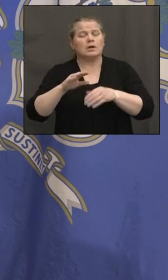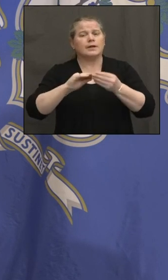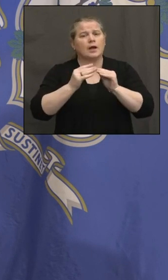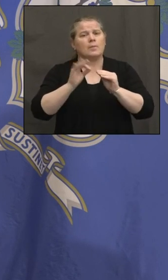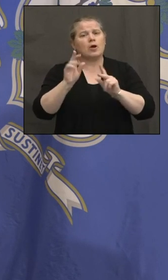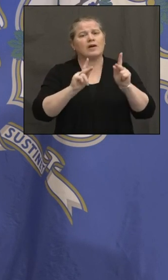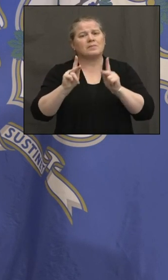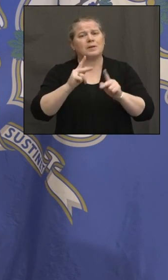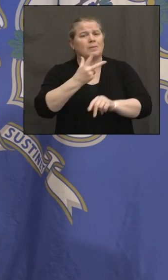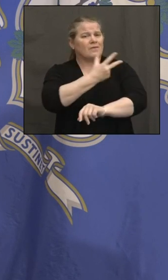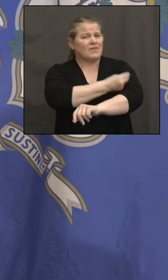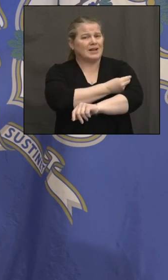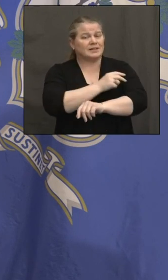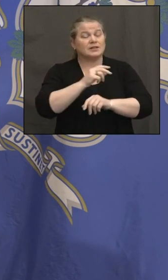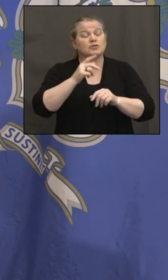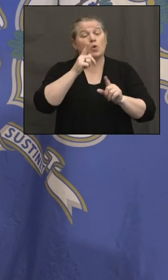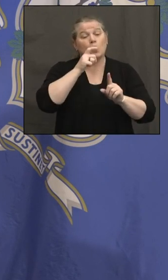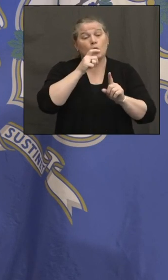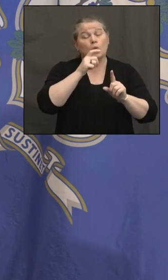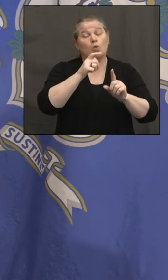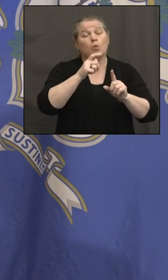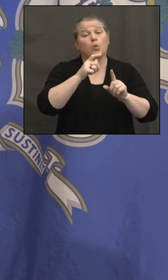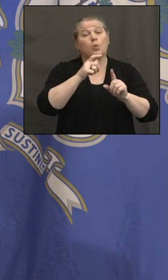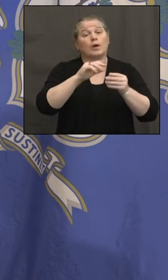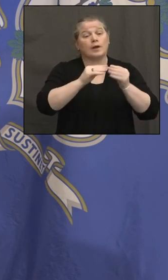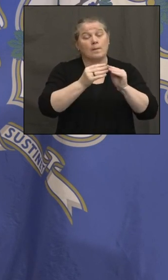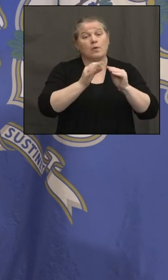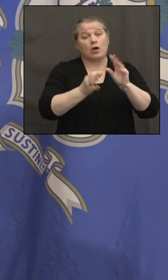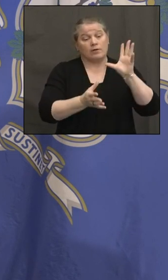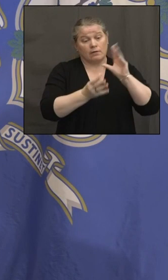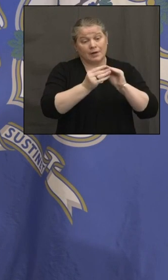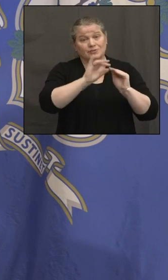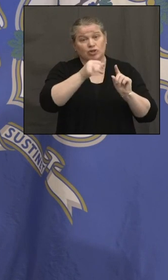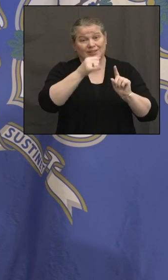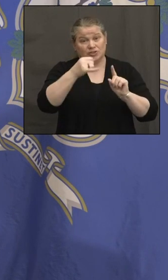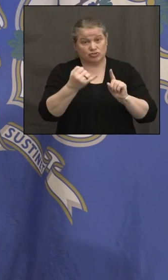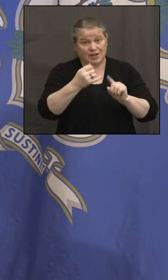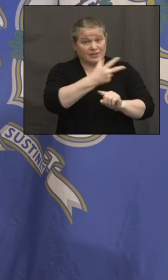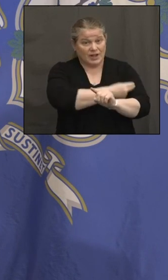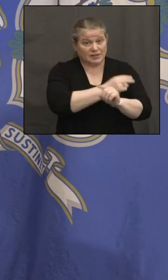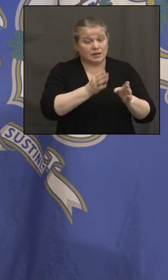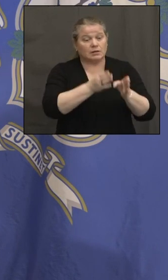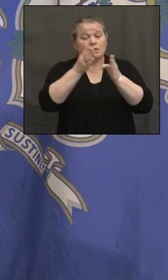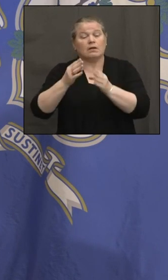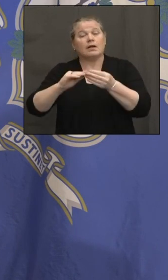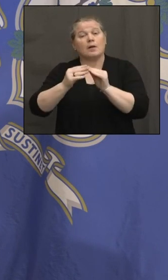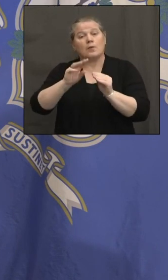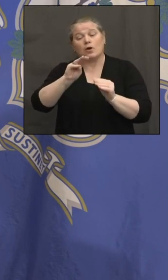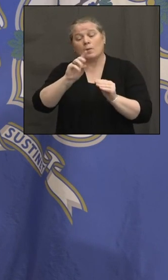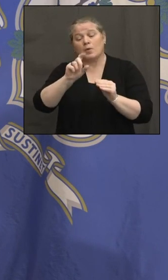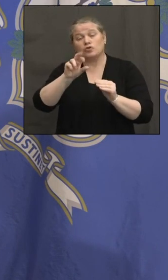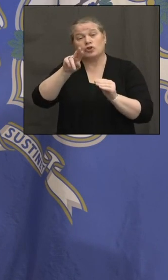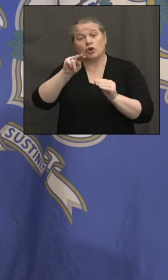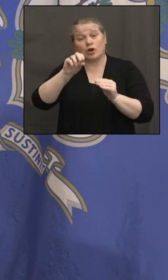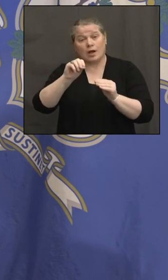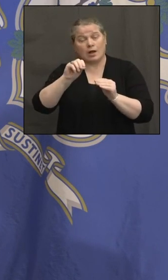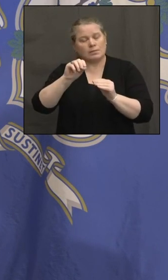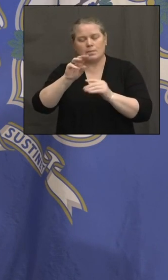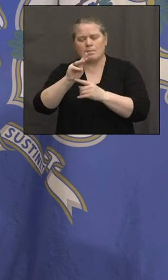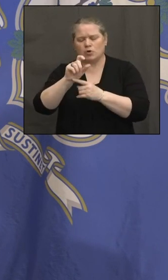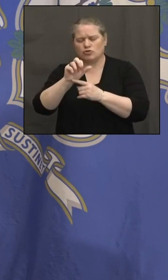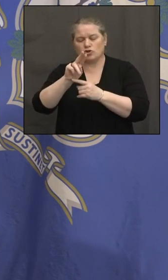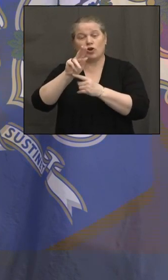500, some odd thousand, I think, just today? Um, sure. So, on that chart, we had